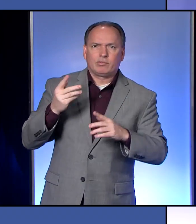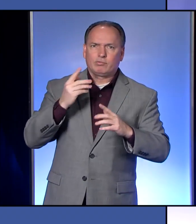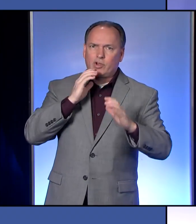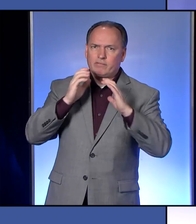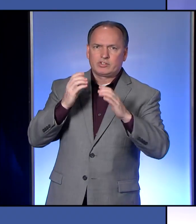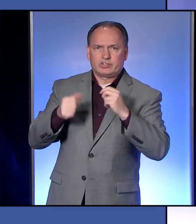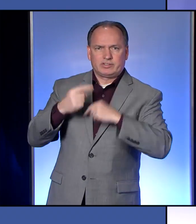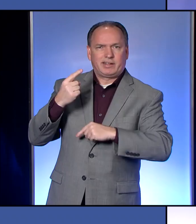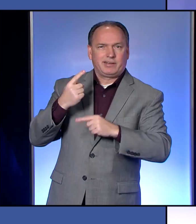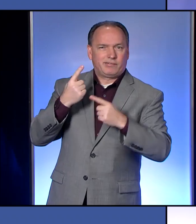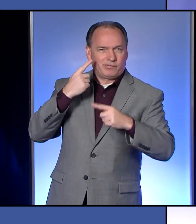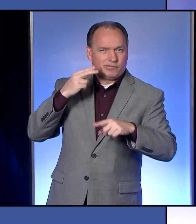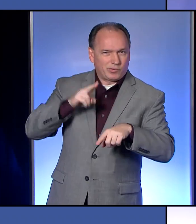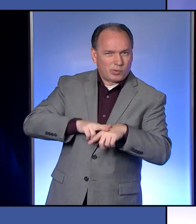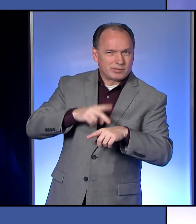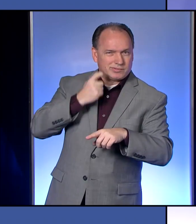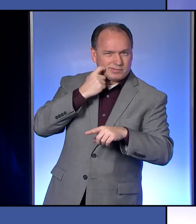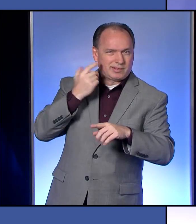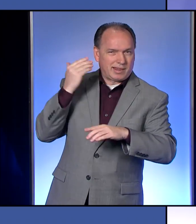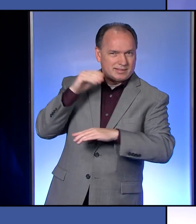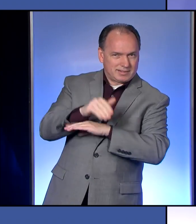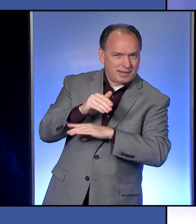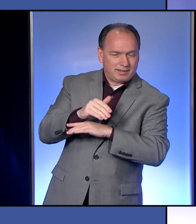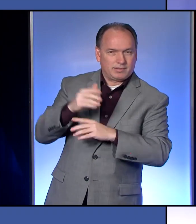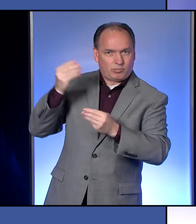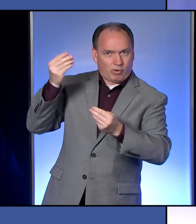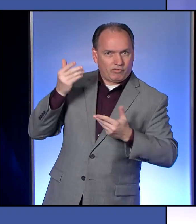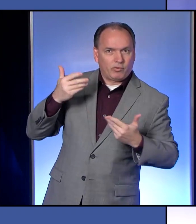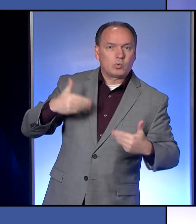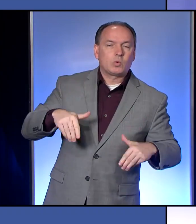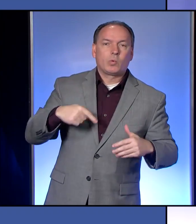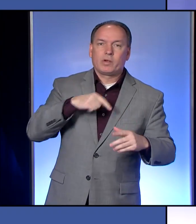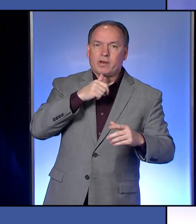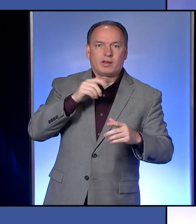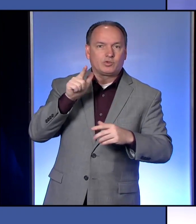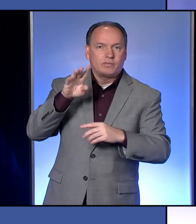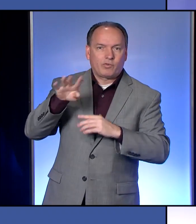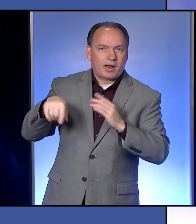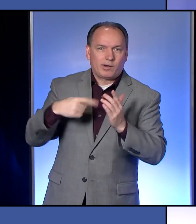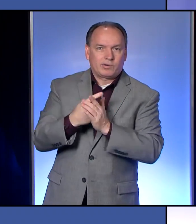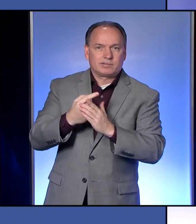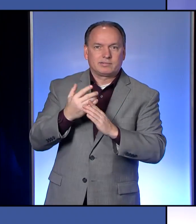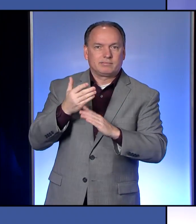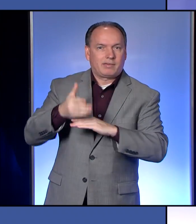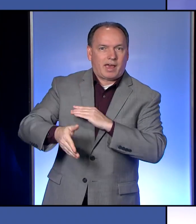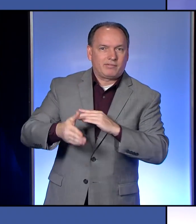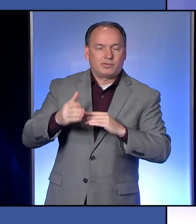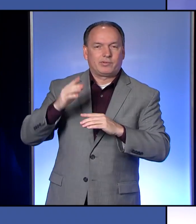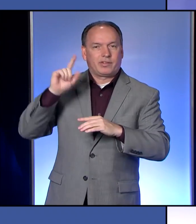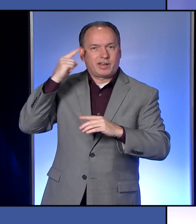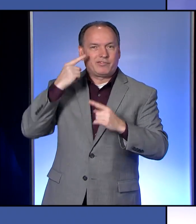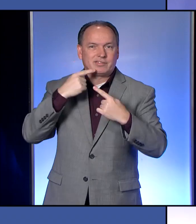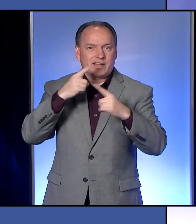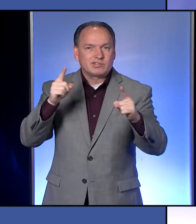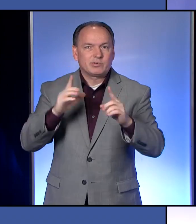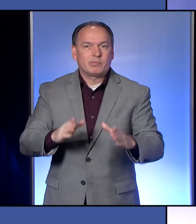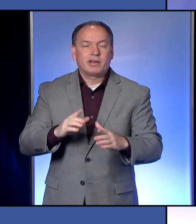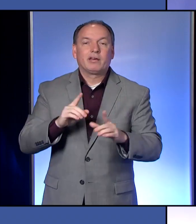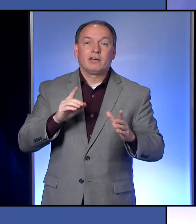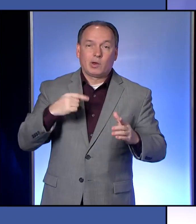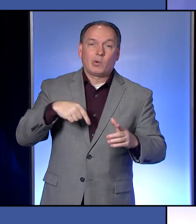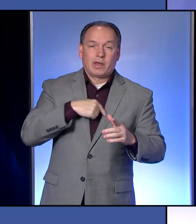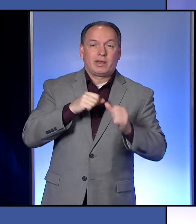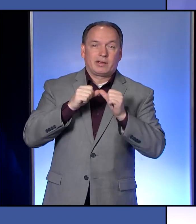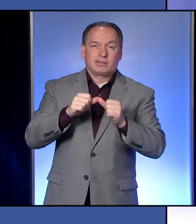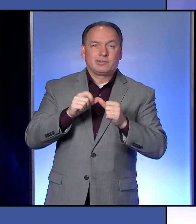Of course, this just was brought forward last evening. And we're not even 24 hours into the governor making the announcement. But we continue